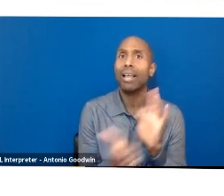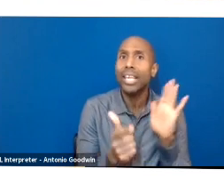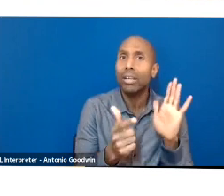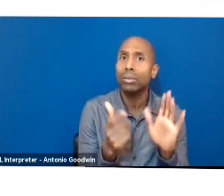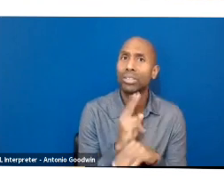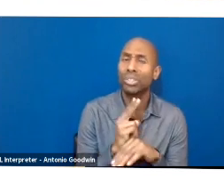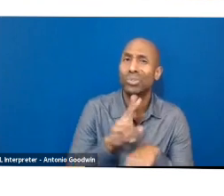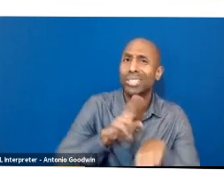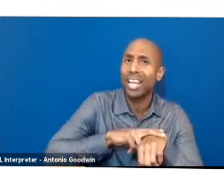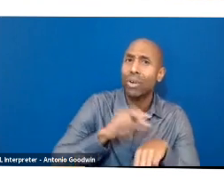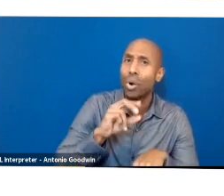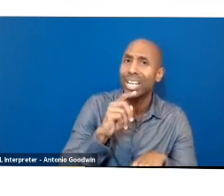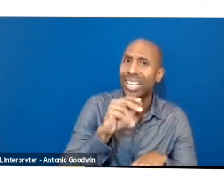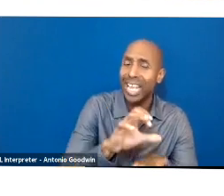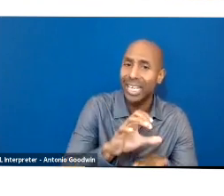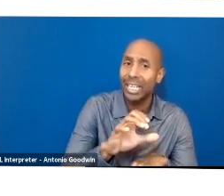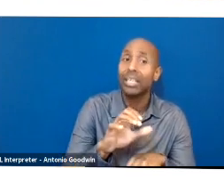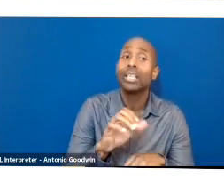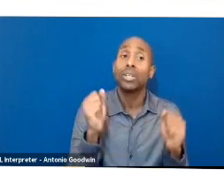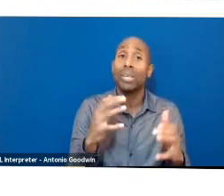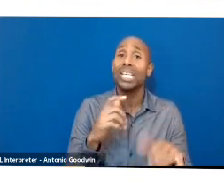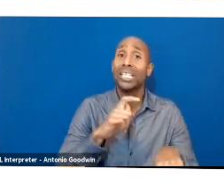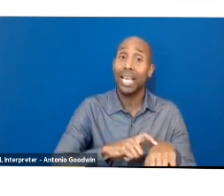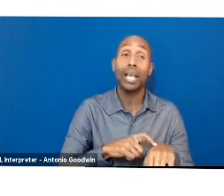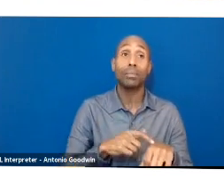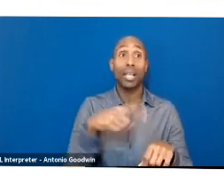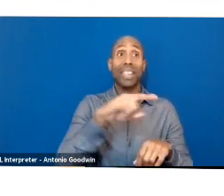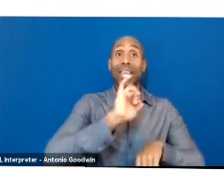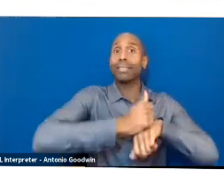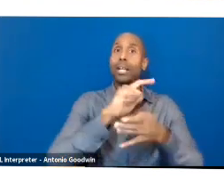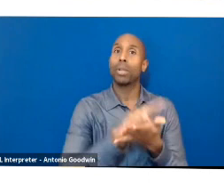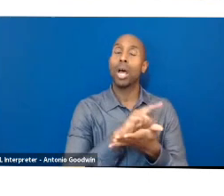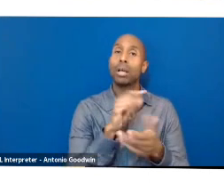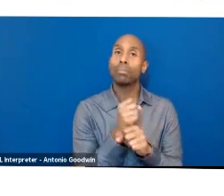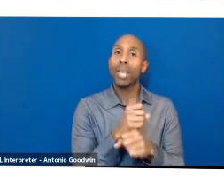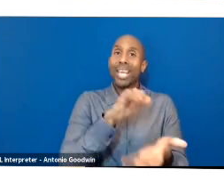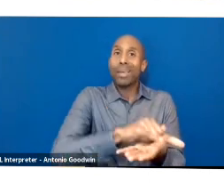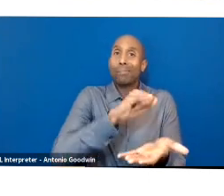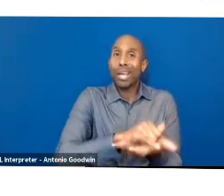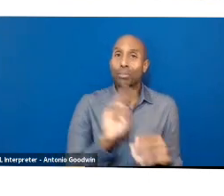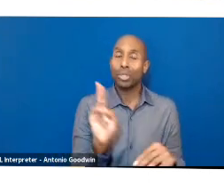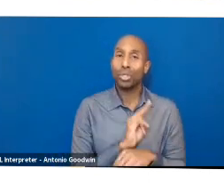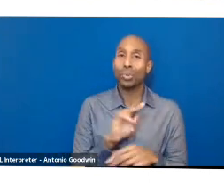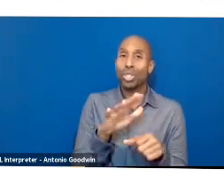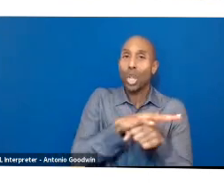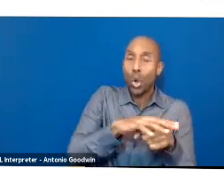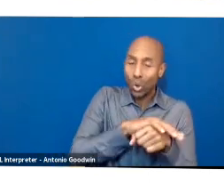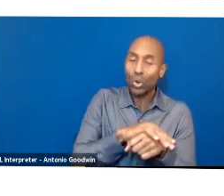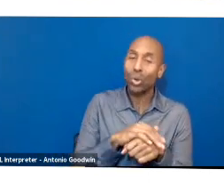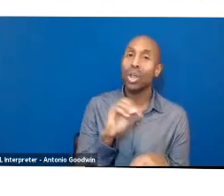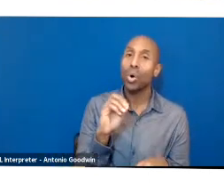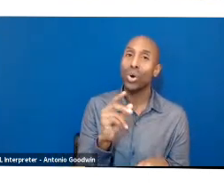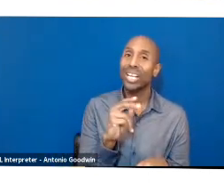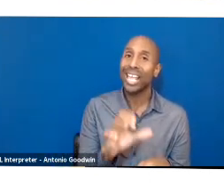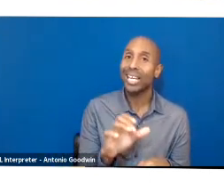communities to use endemic native seeds that are also organic. So one of the ways we can know for sure something is regenerative is by